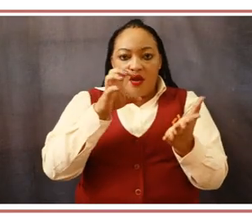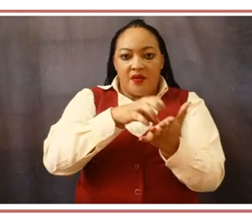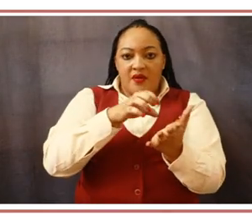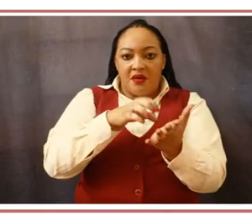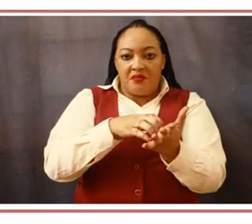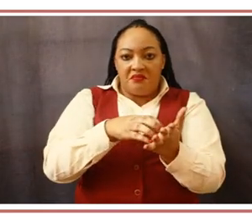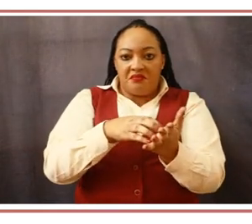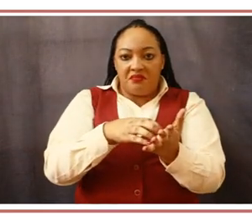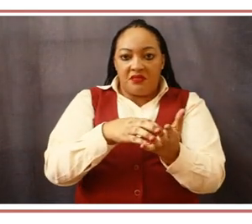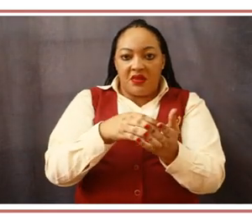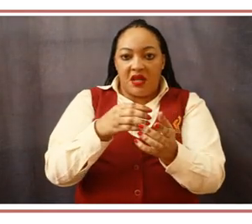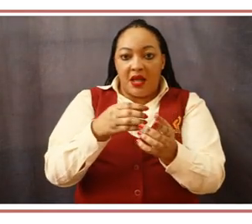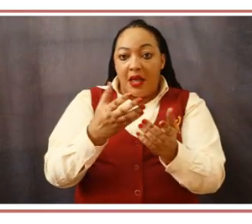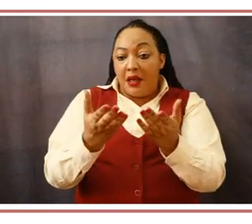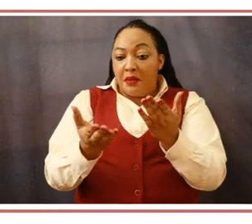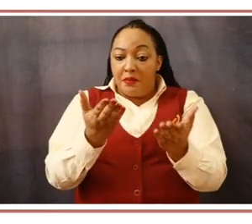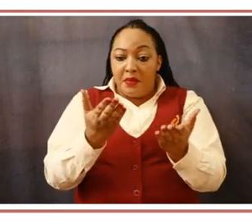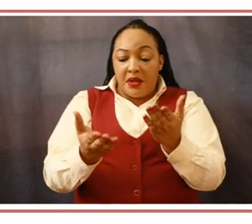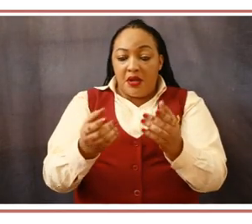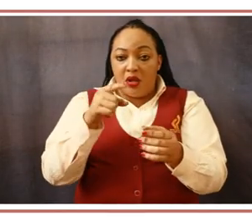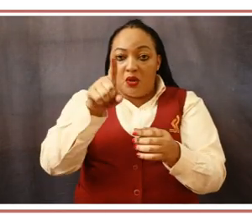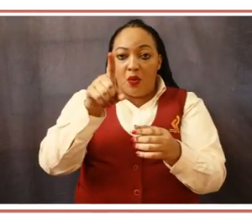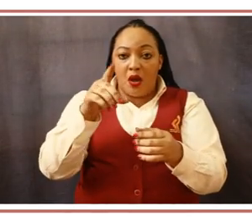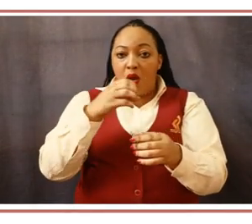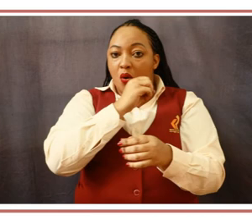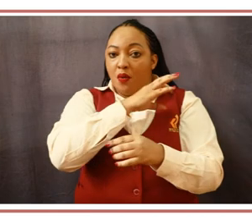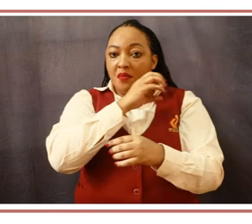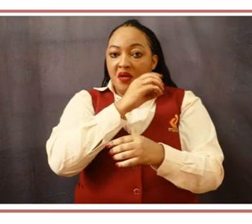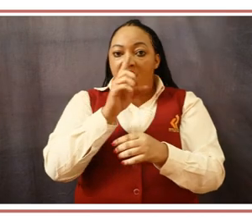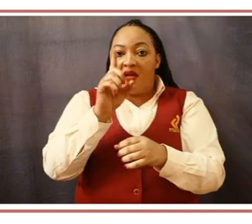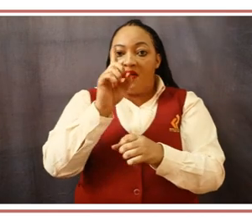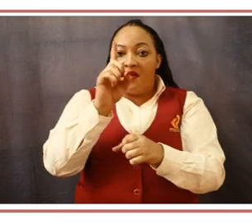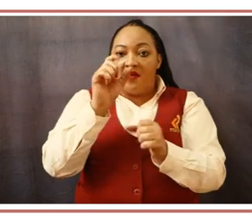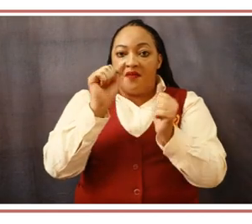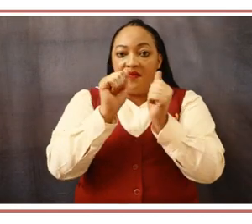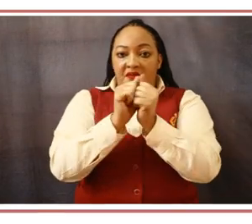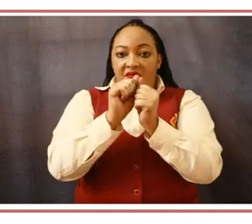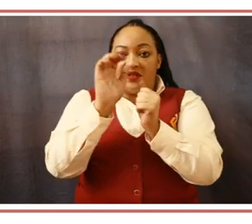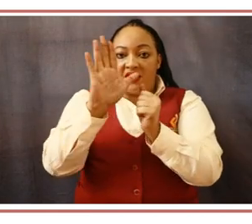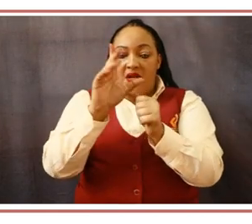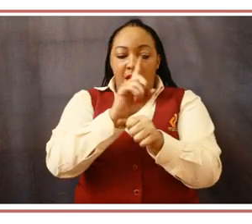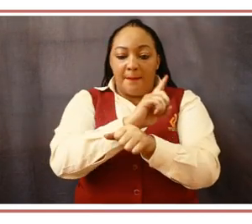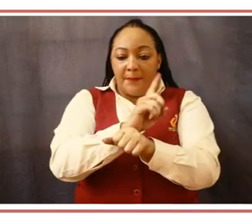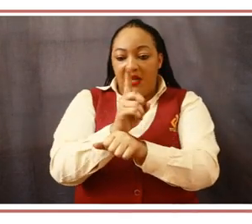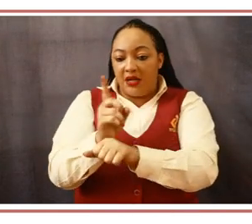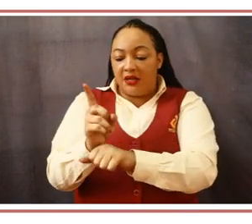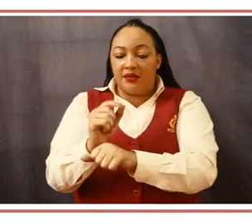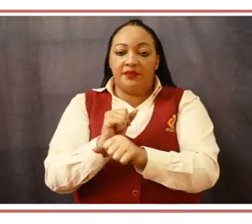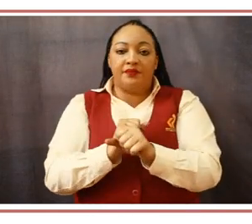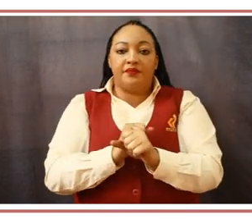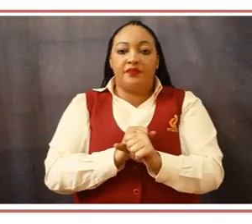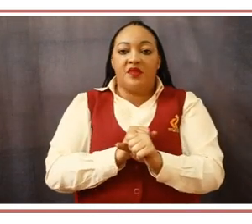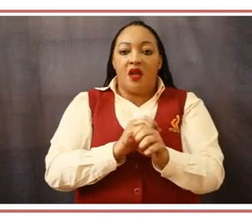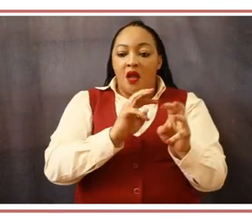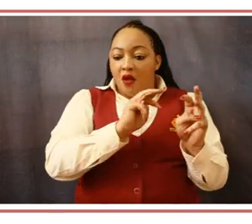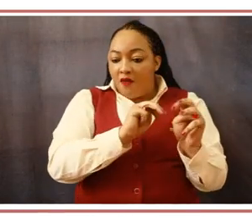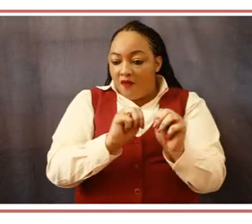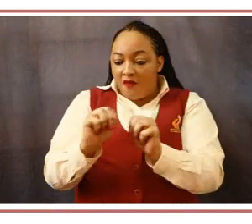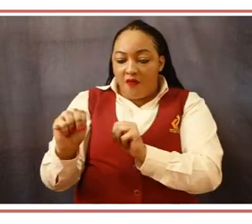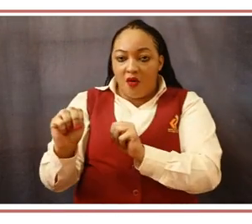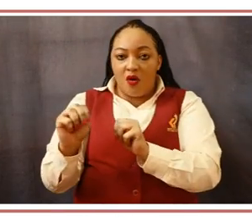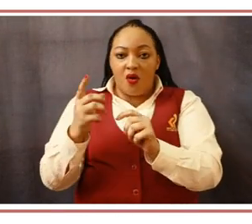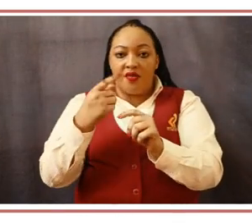practices are open to the public scrutiny. For general information, you can expect that we will provide clear, helpful,